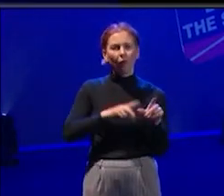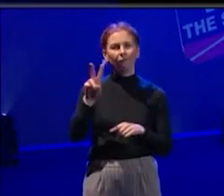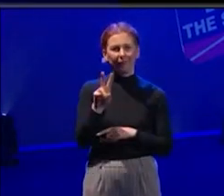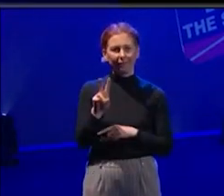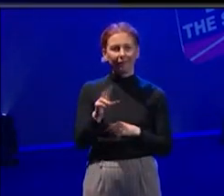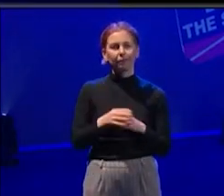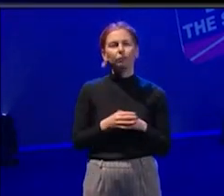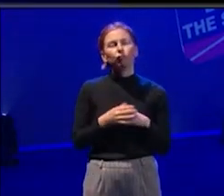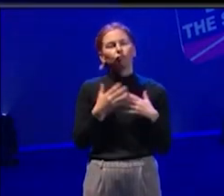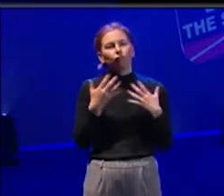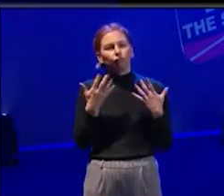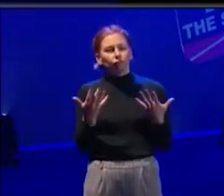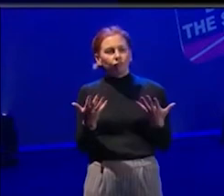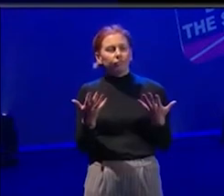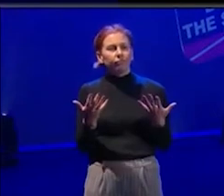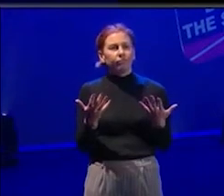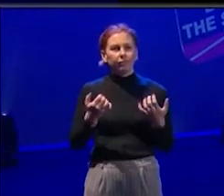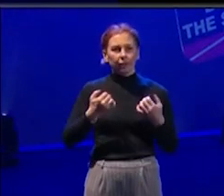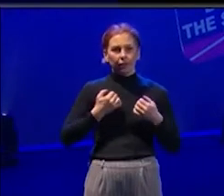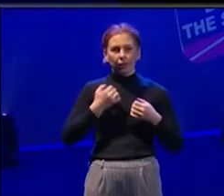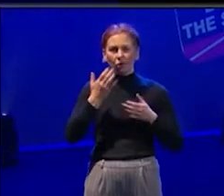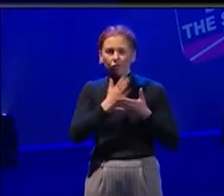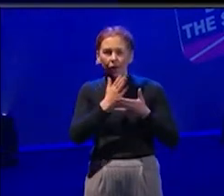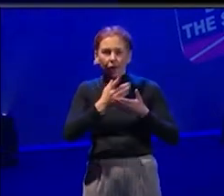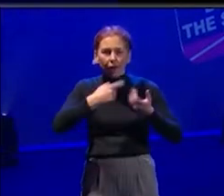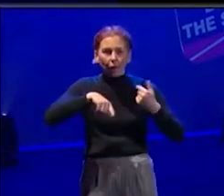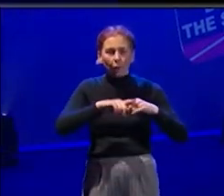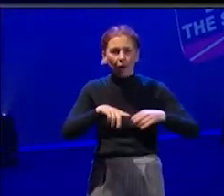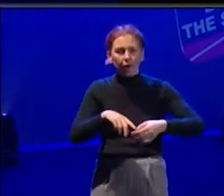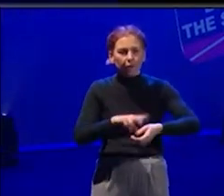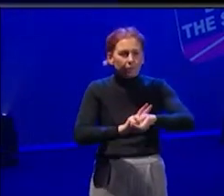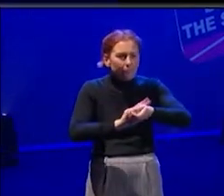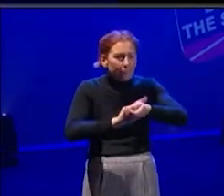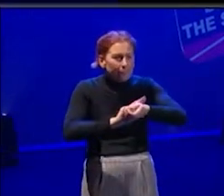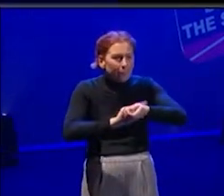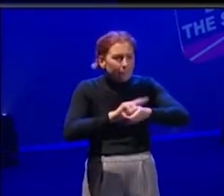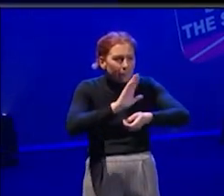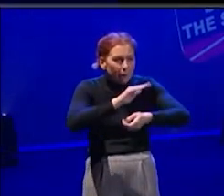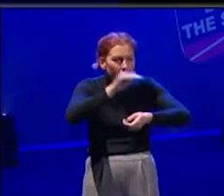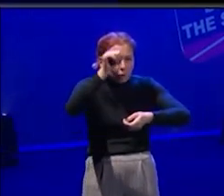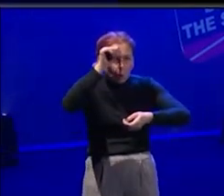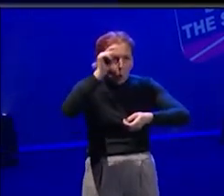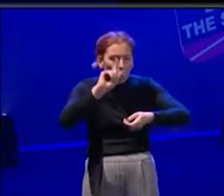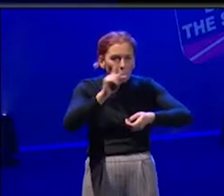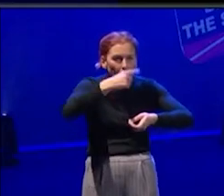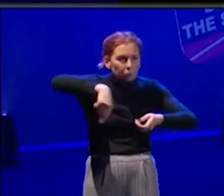I would say, pretty much have our pulse on the zeitgeist. So I think we pretty much know what it is. And when we say community, I think we don't